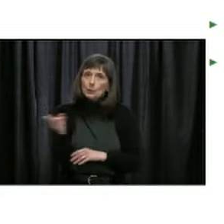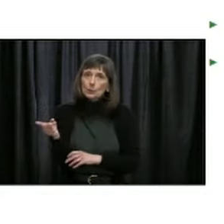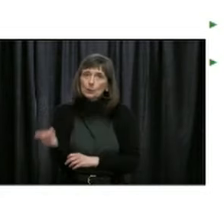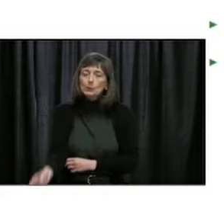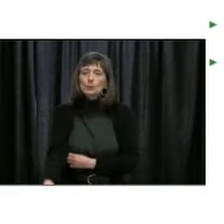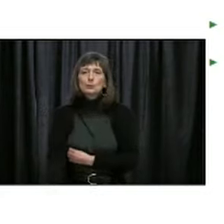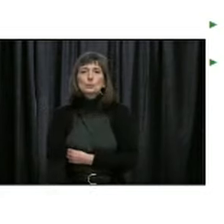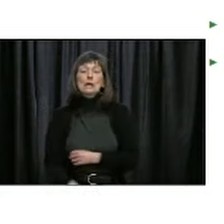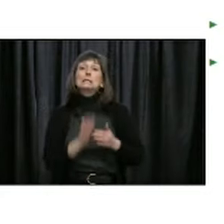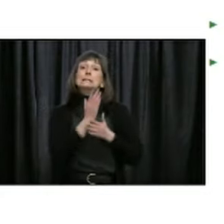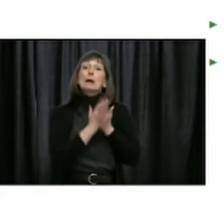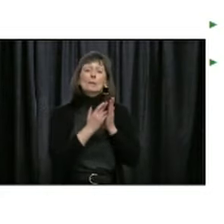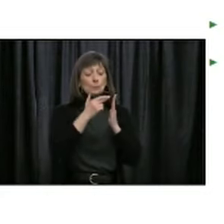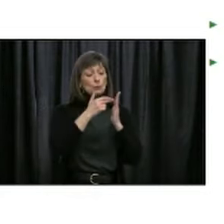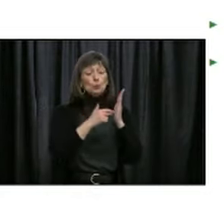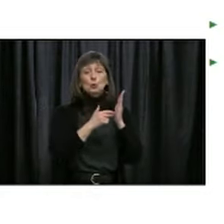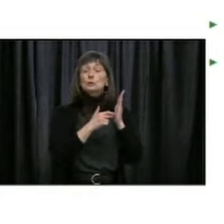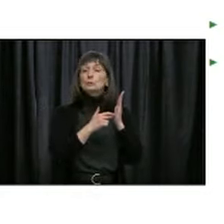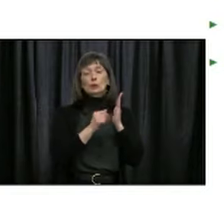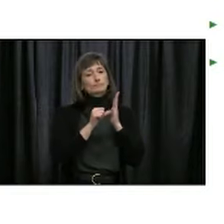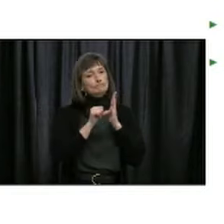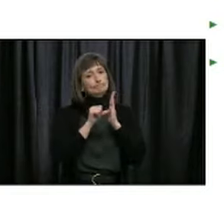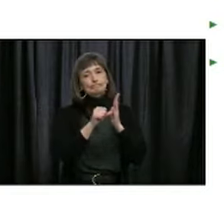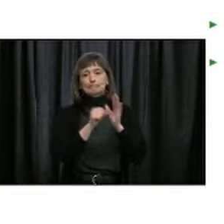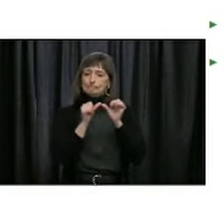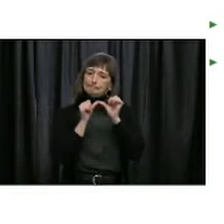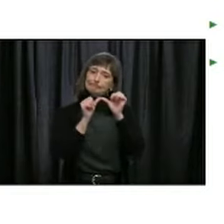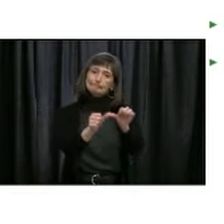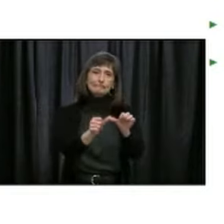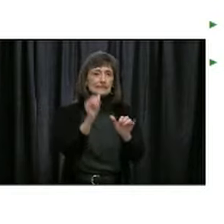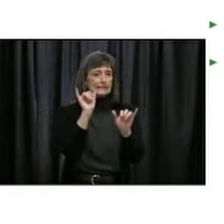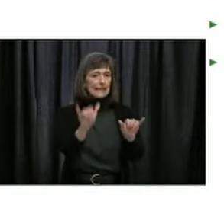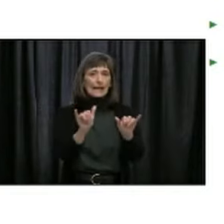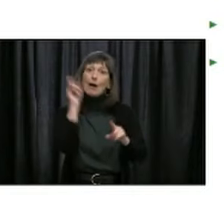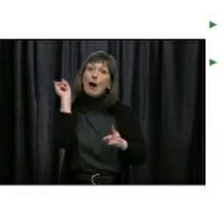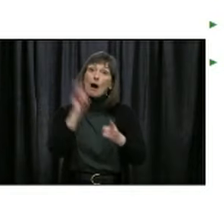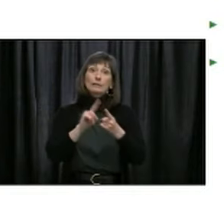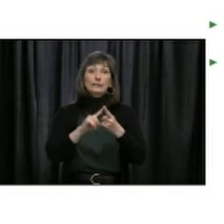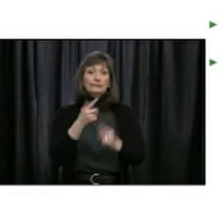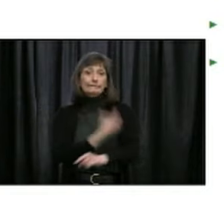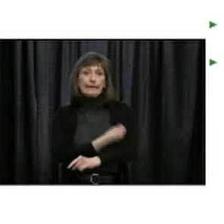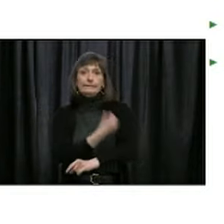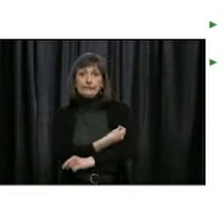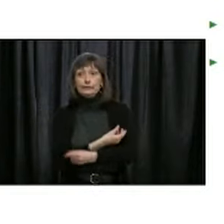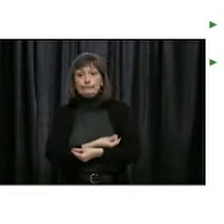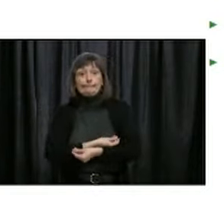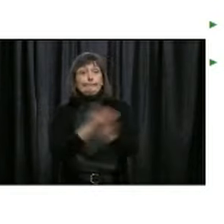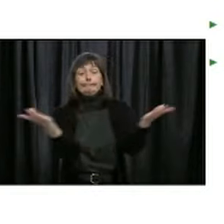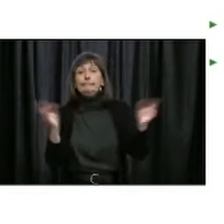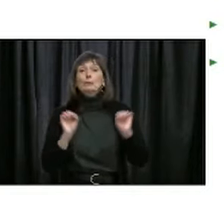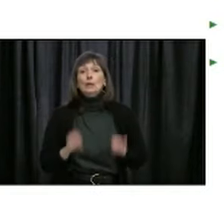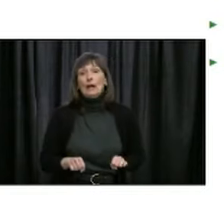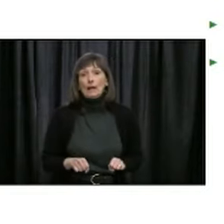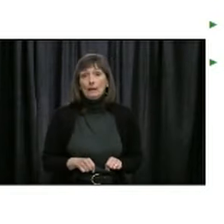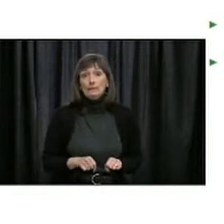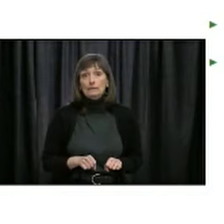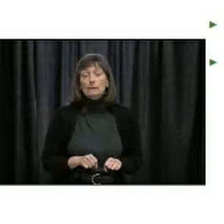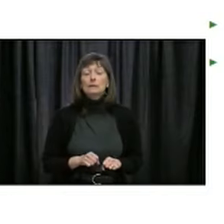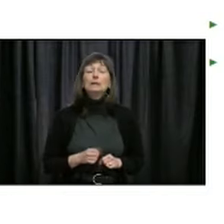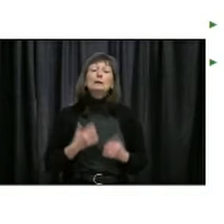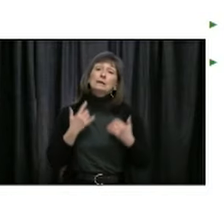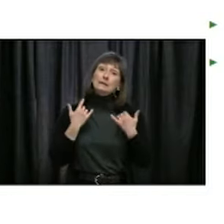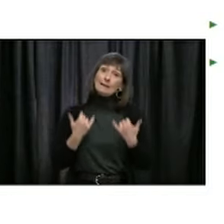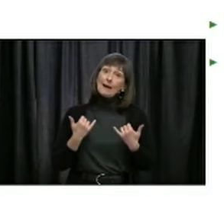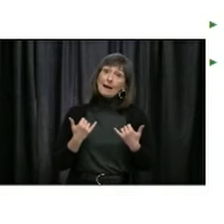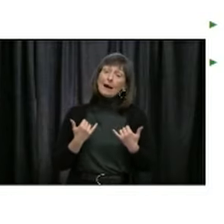measures will remain in place for the duration until an effective vaccine is readily available for wide distribution. Our message right now